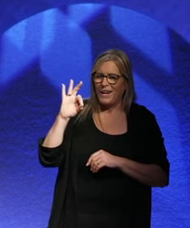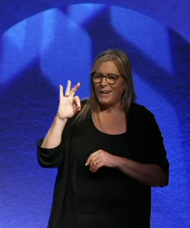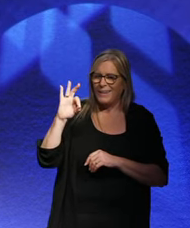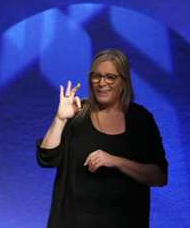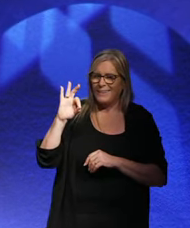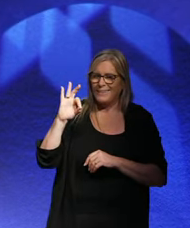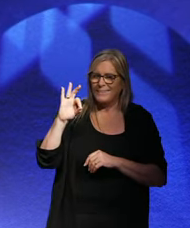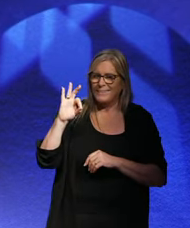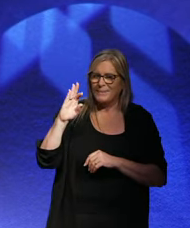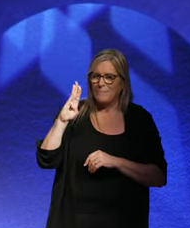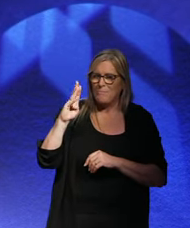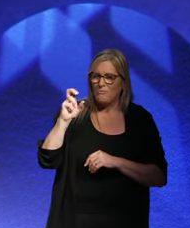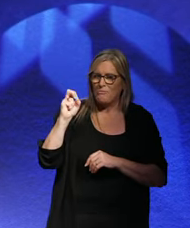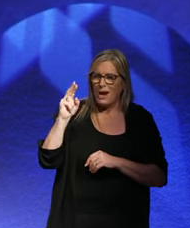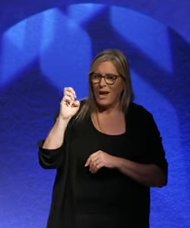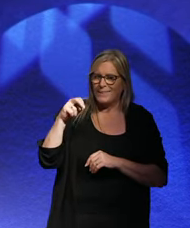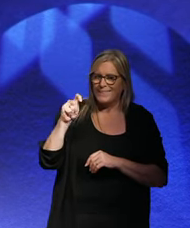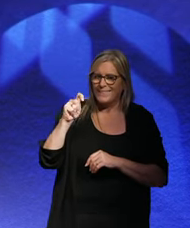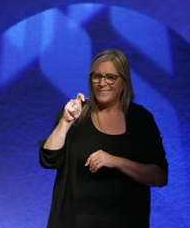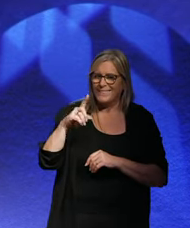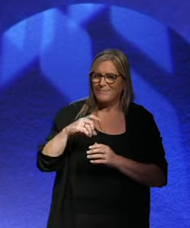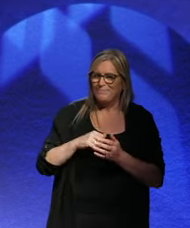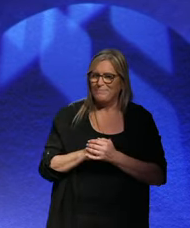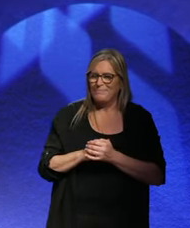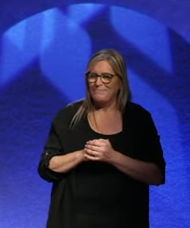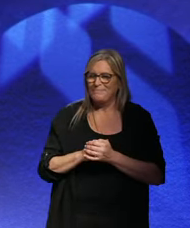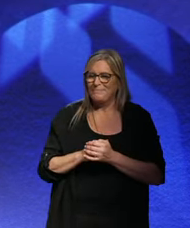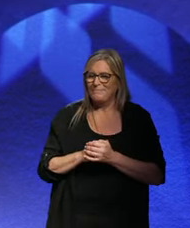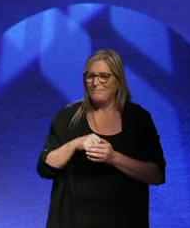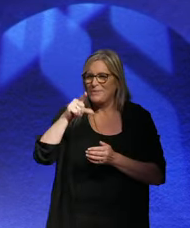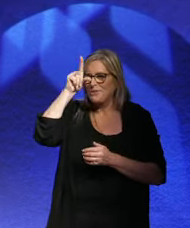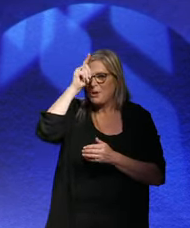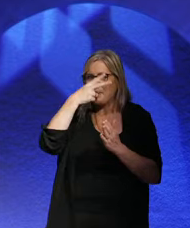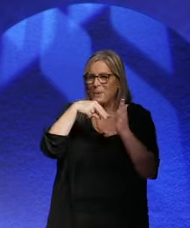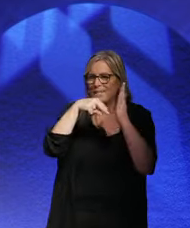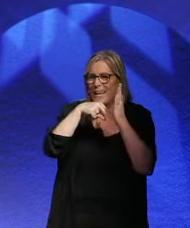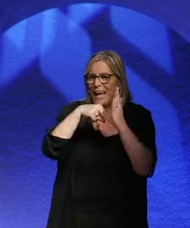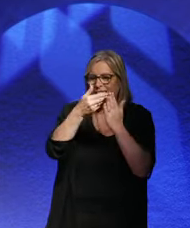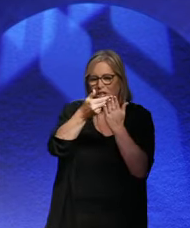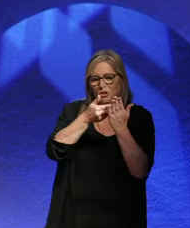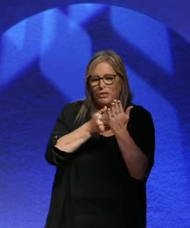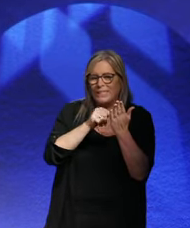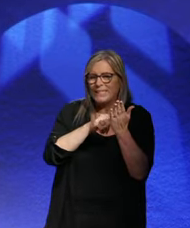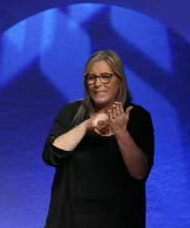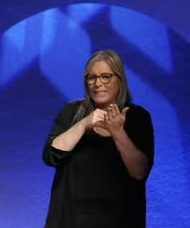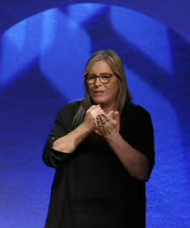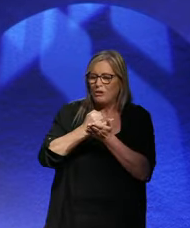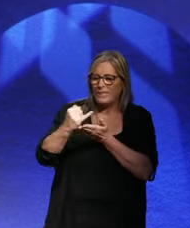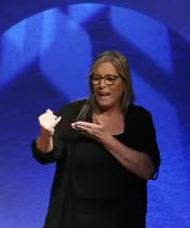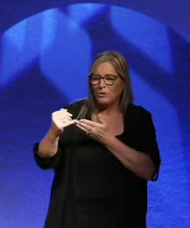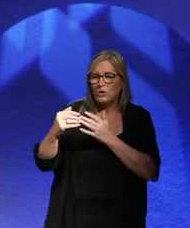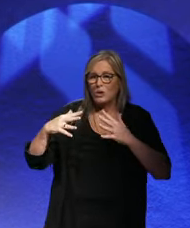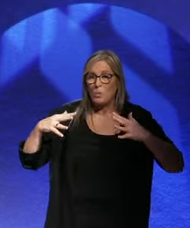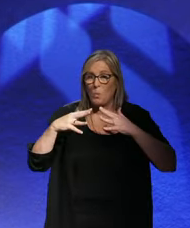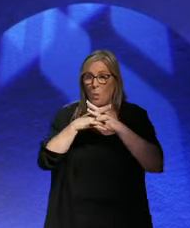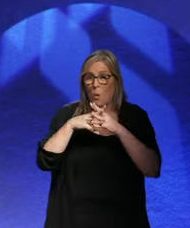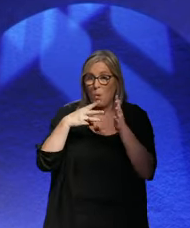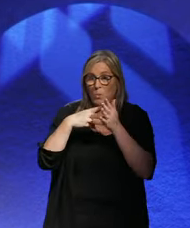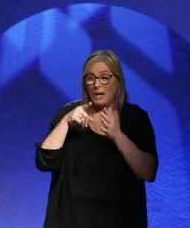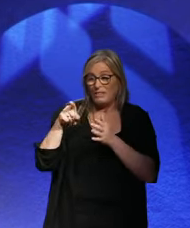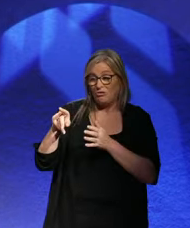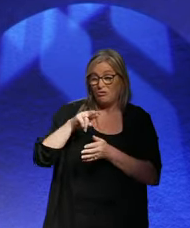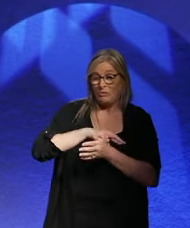London Times said, here is Germany signing a treaty that renounces war when Germany was